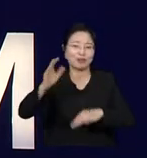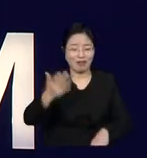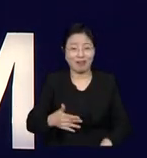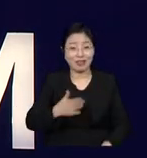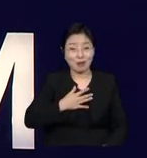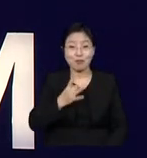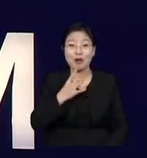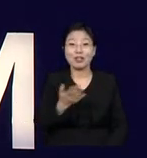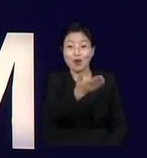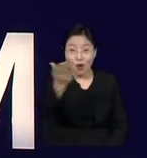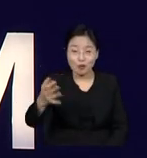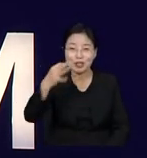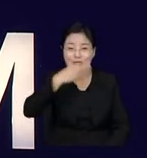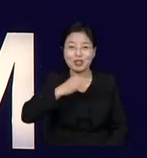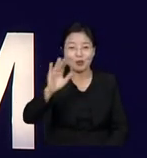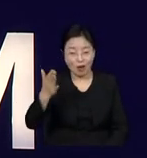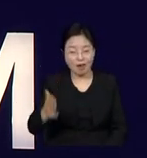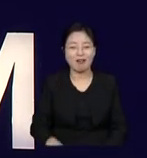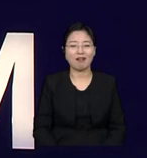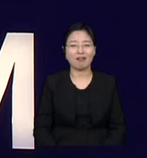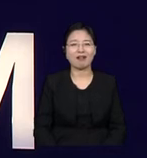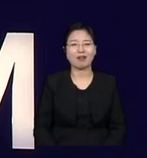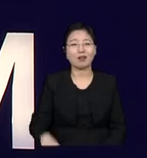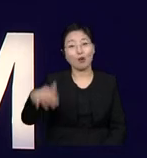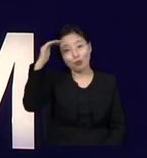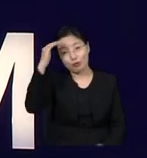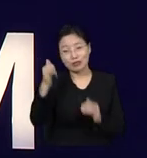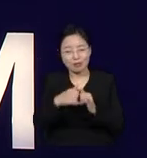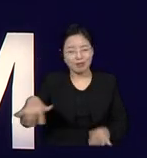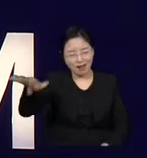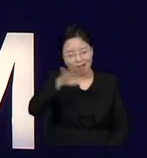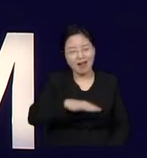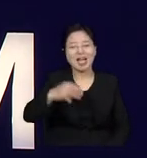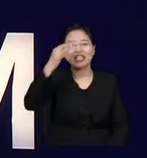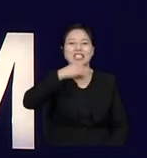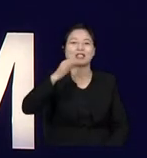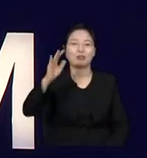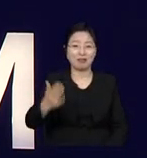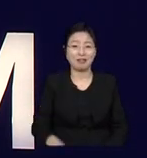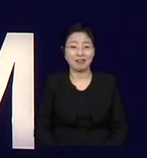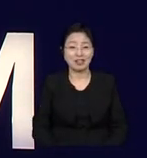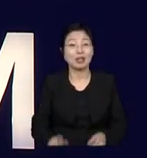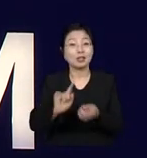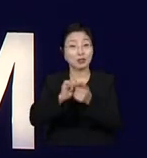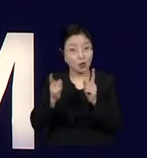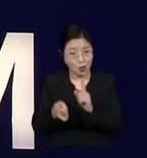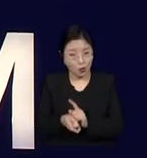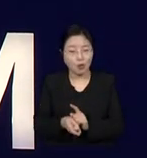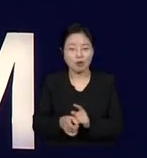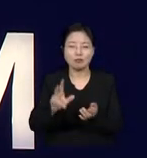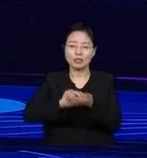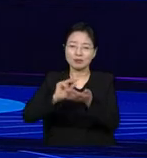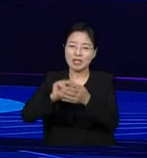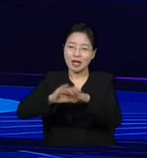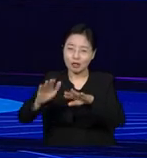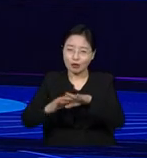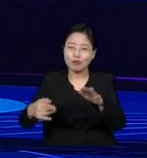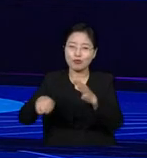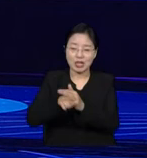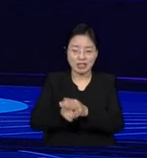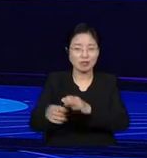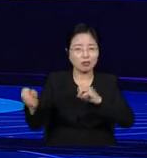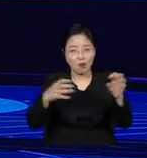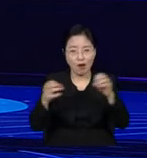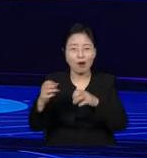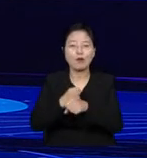have an opportunity to become part of the solution and to help make the situation better. I think it is our common responsibility. And for those of you